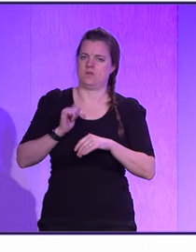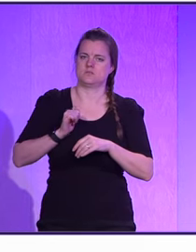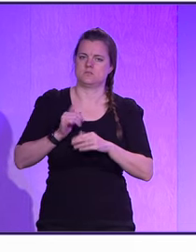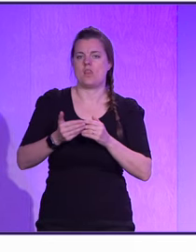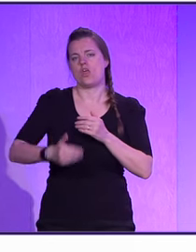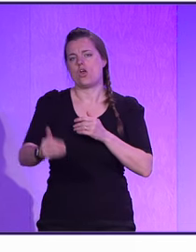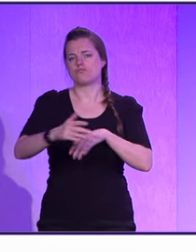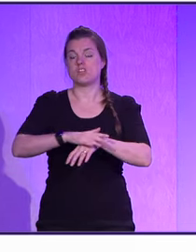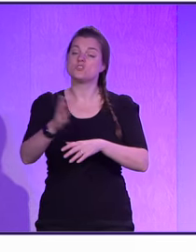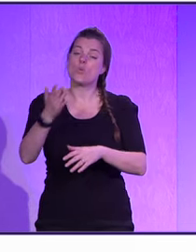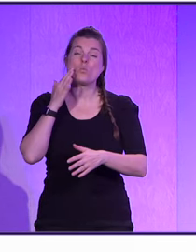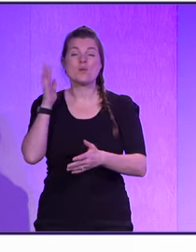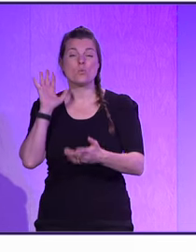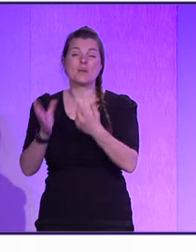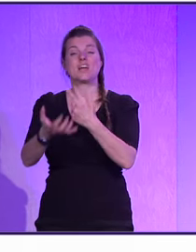So, when we will get there?